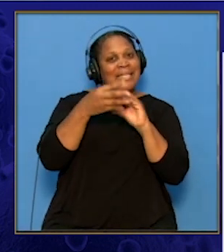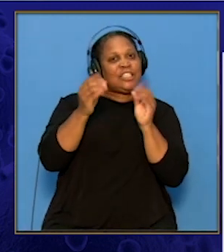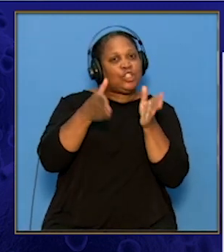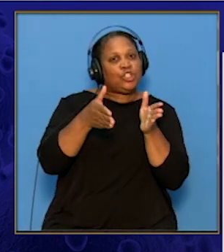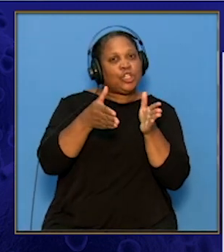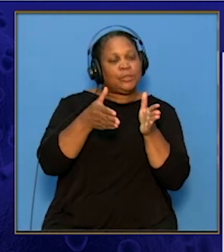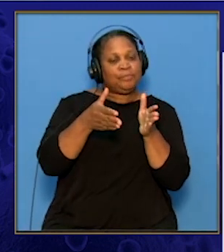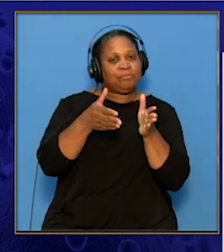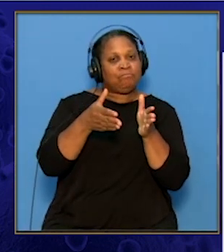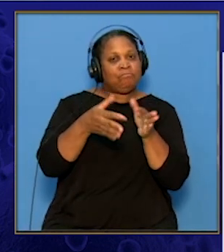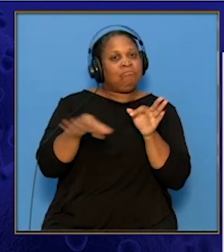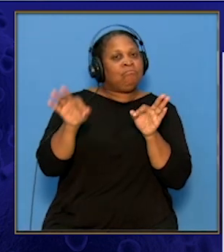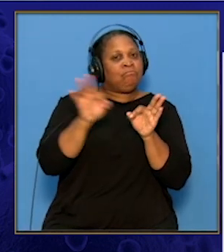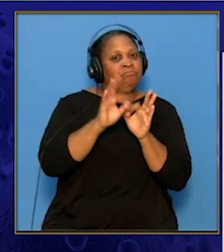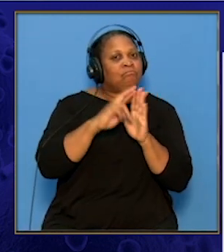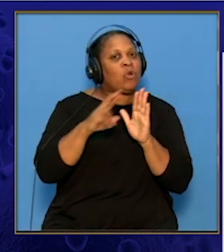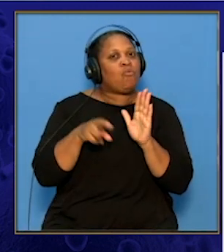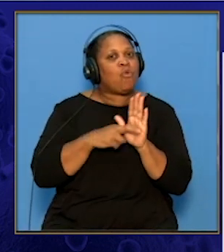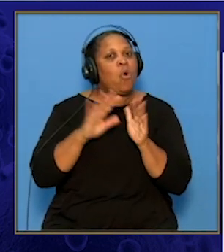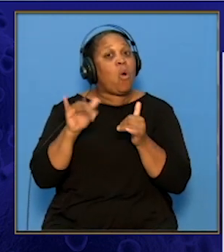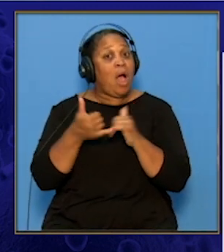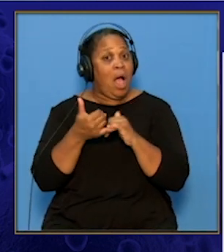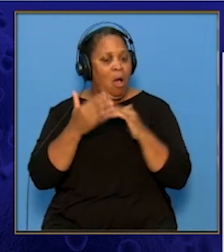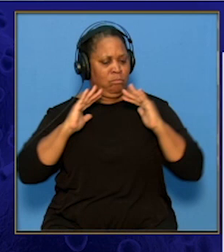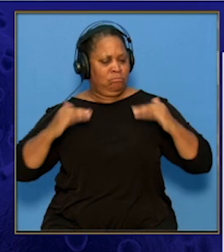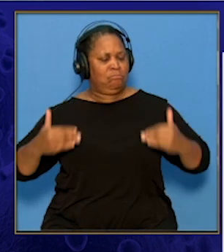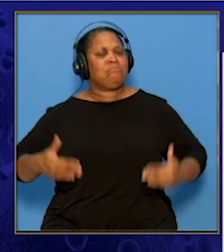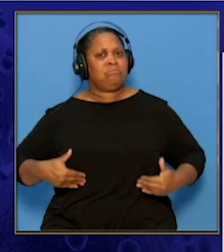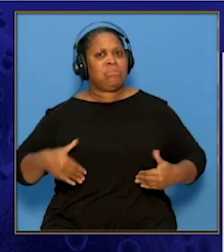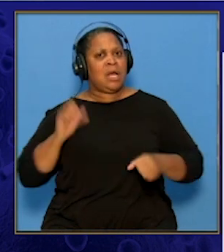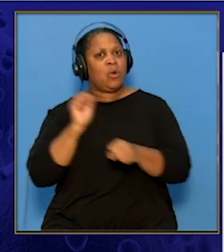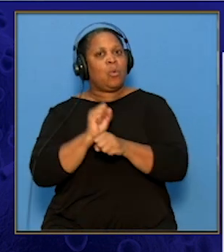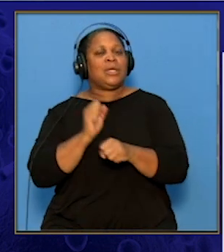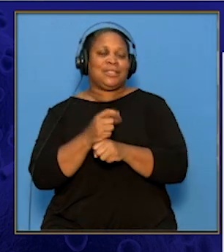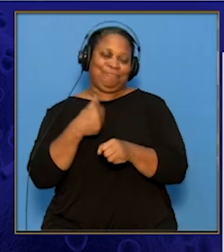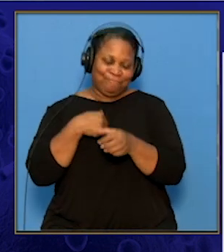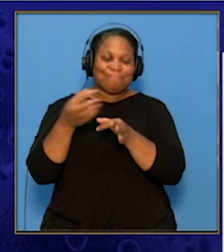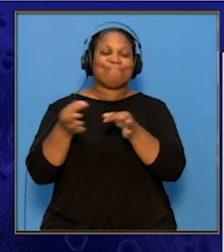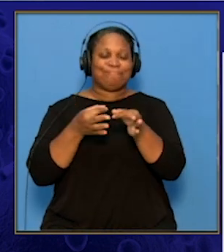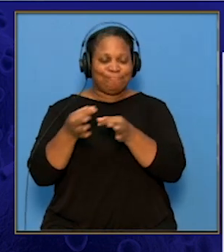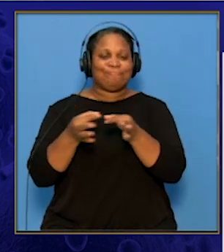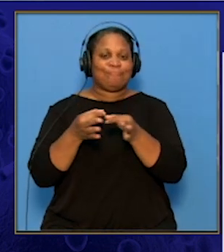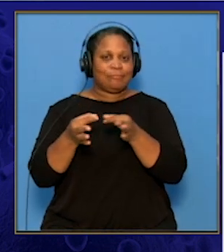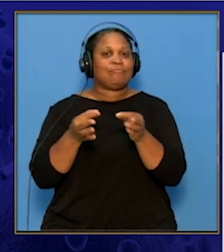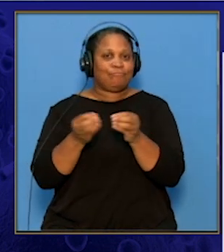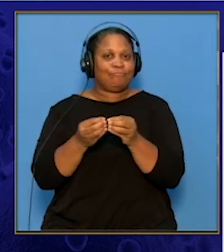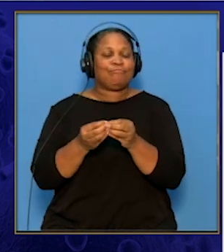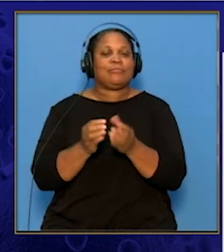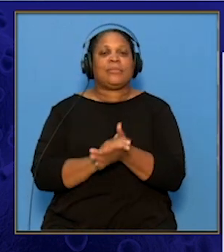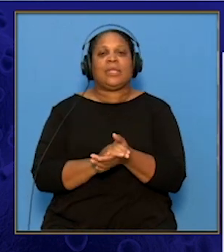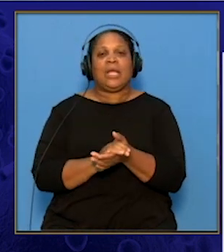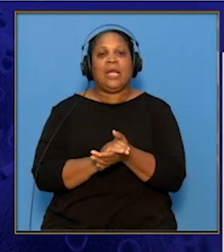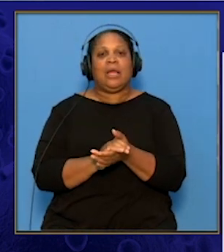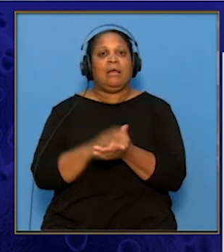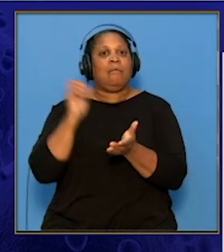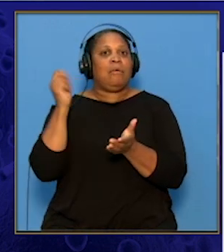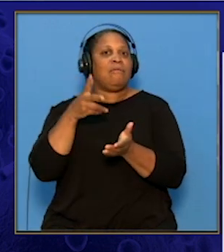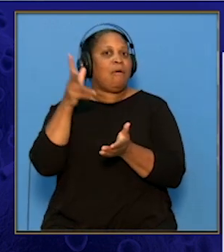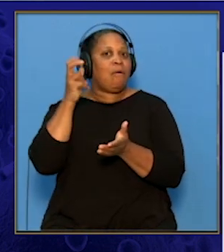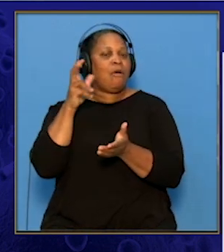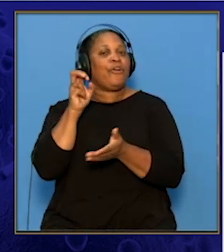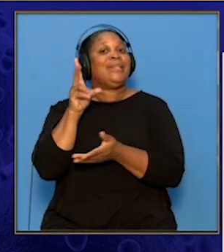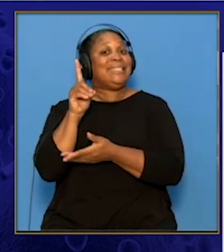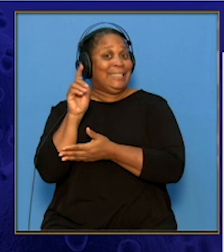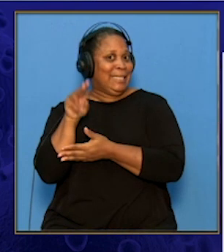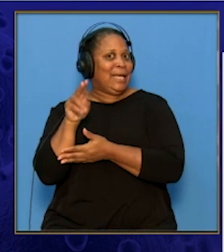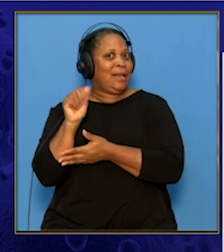plays a central role in how our body operates. And I'm going to explain this a little bit further. We have all heard of DNA.